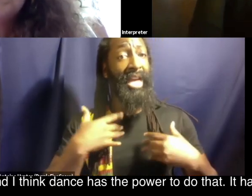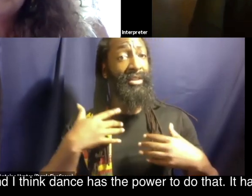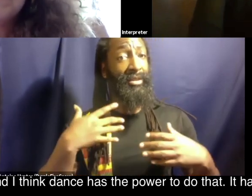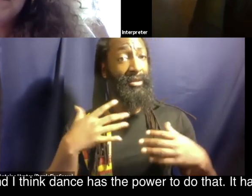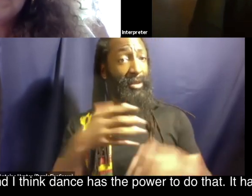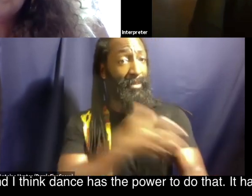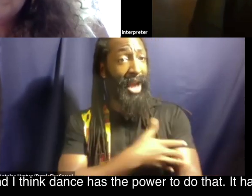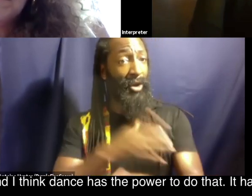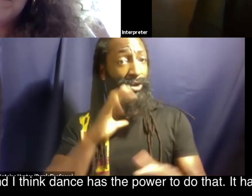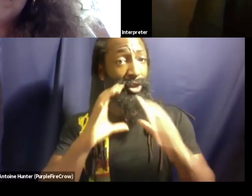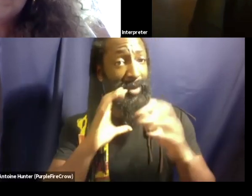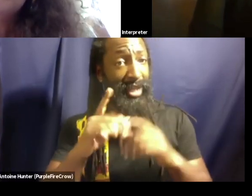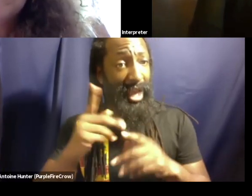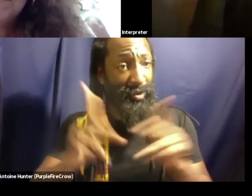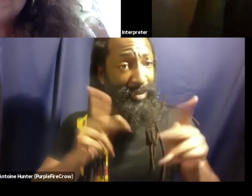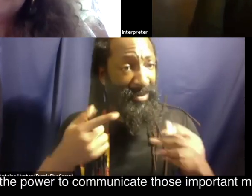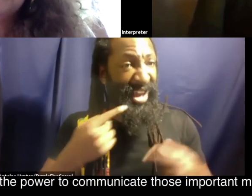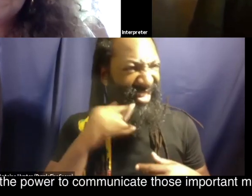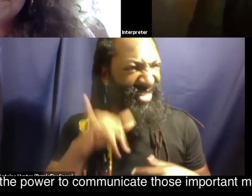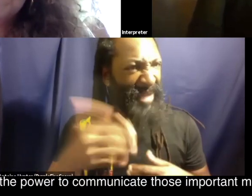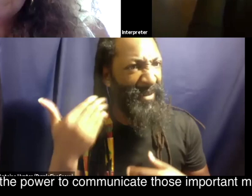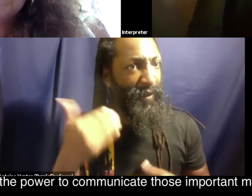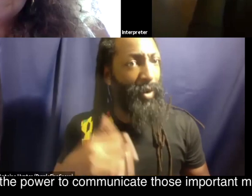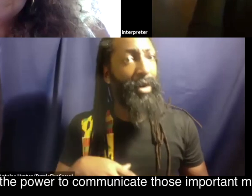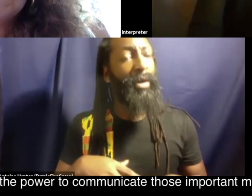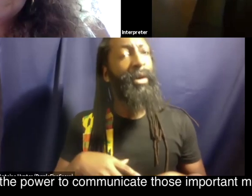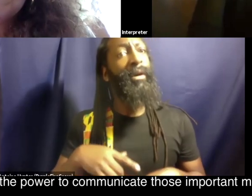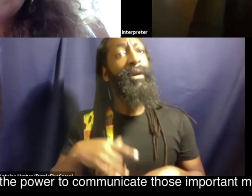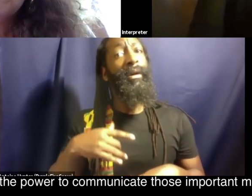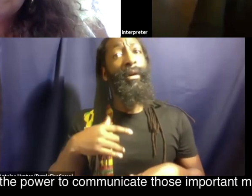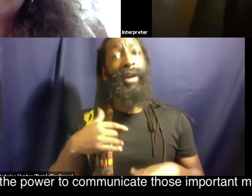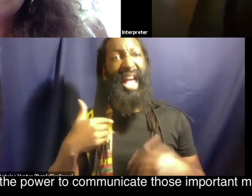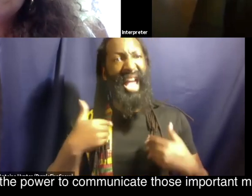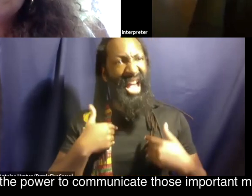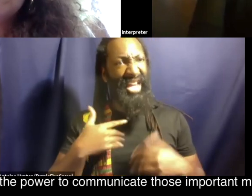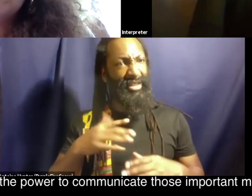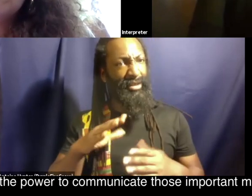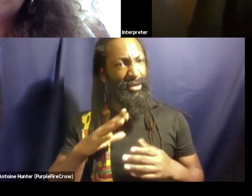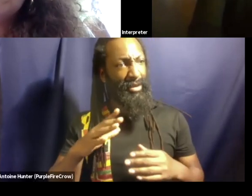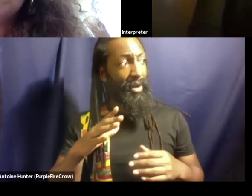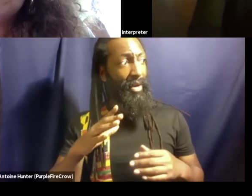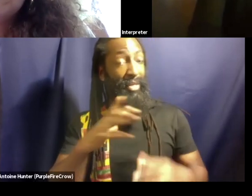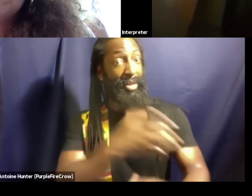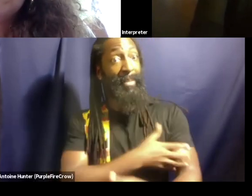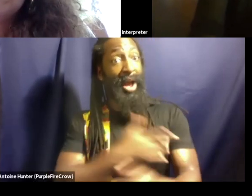that it has the power to heal has the power to communicate those important messages to everyone